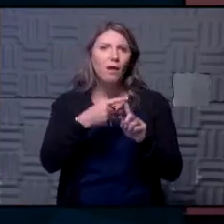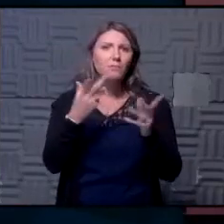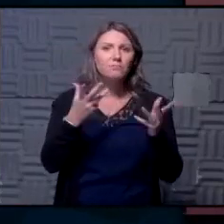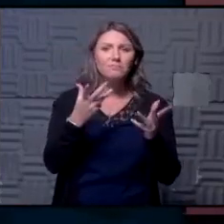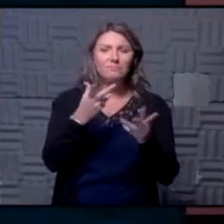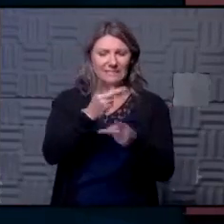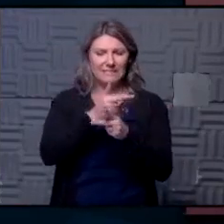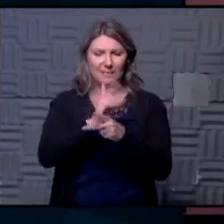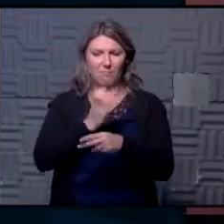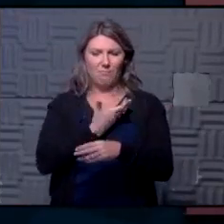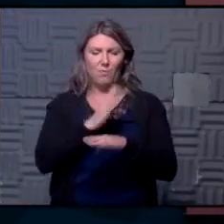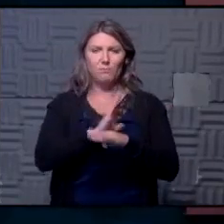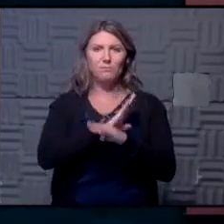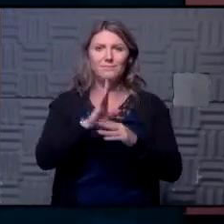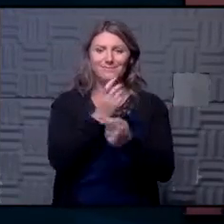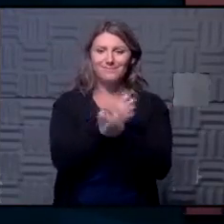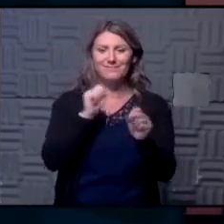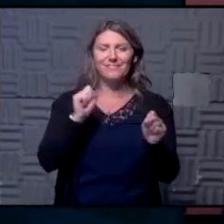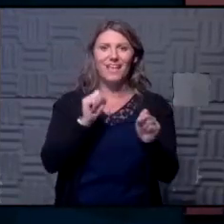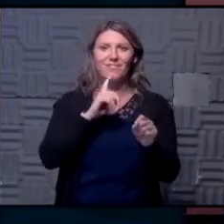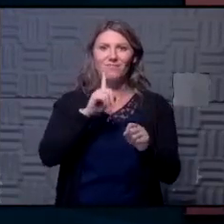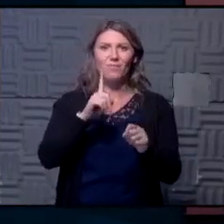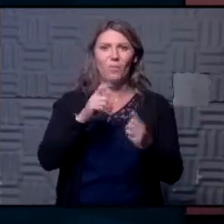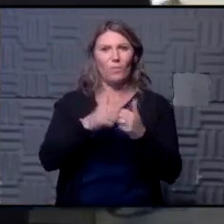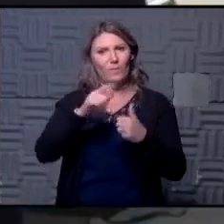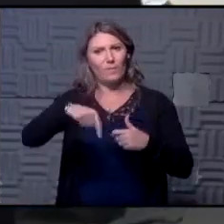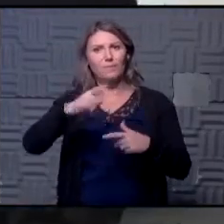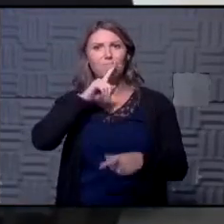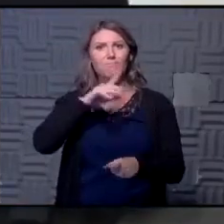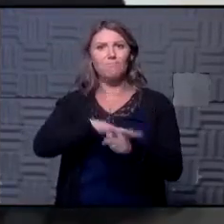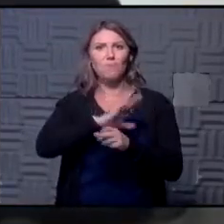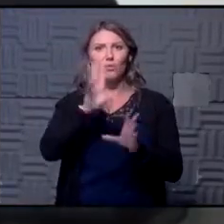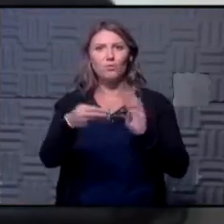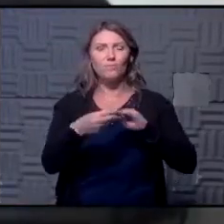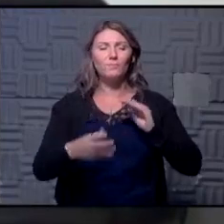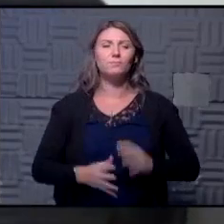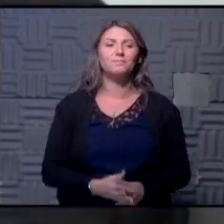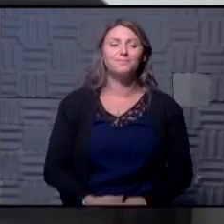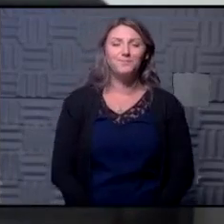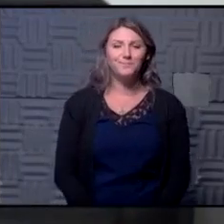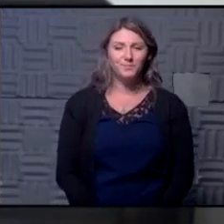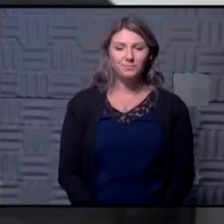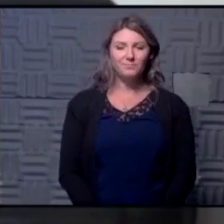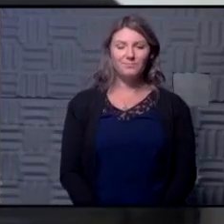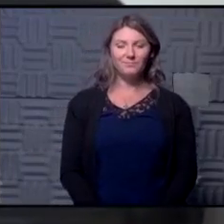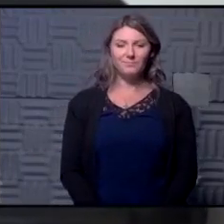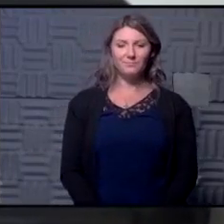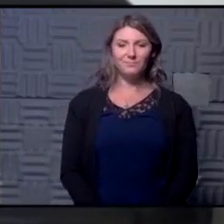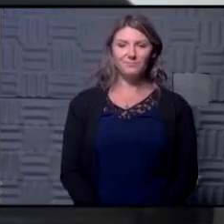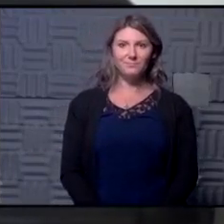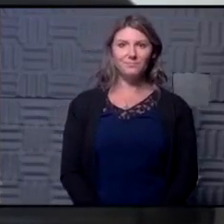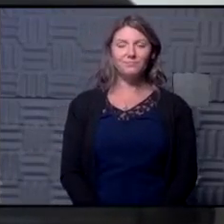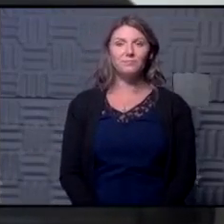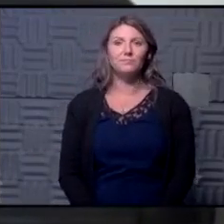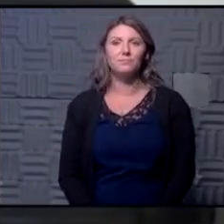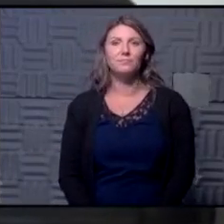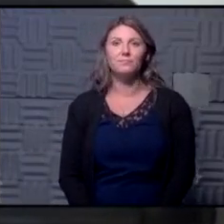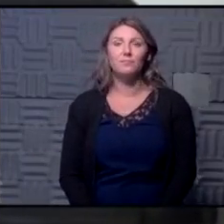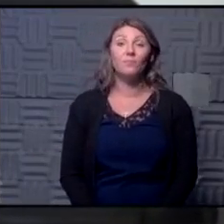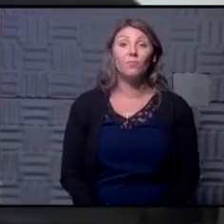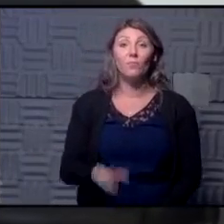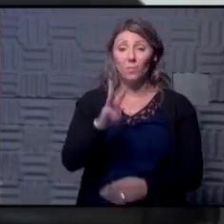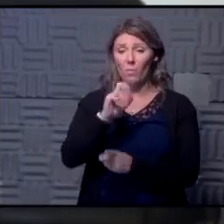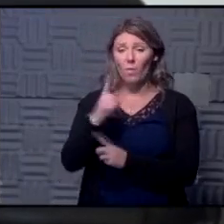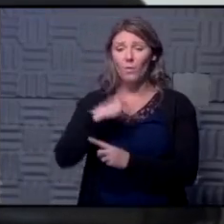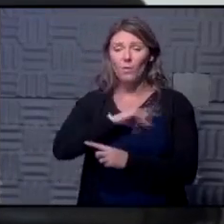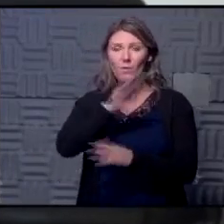just keeping our businesses safe in this initiative overall well i think we've all